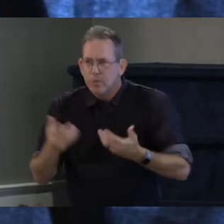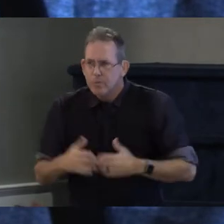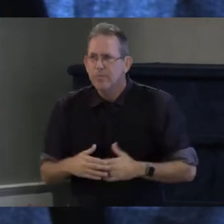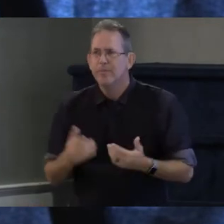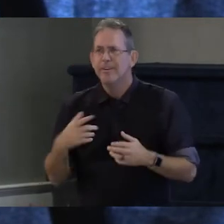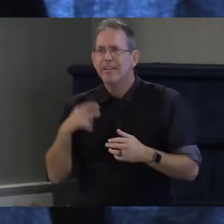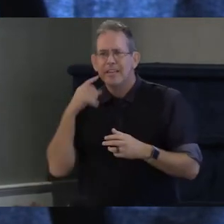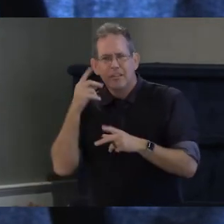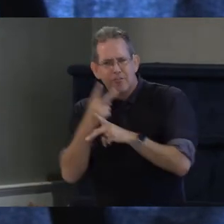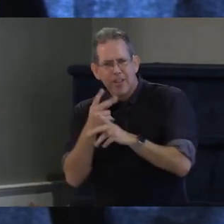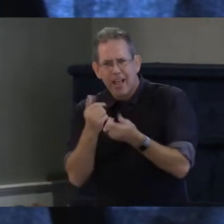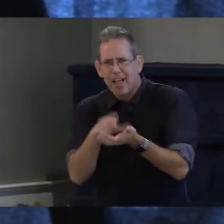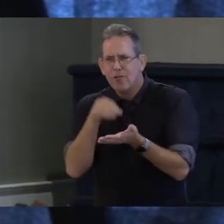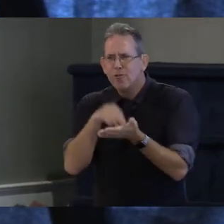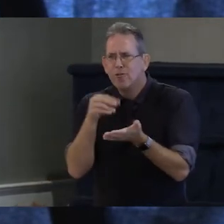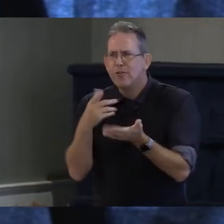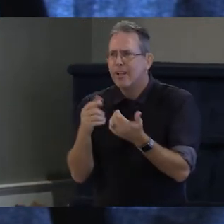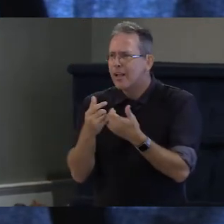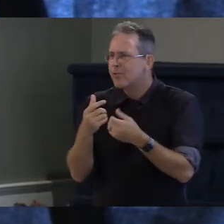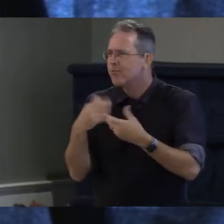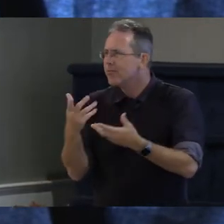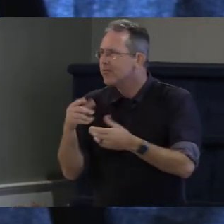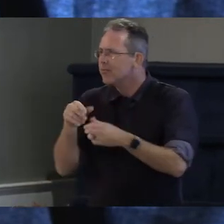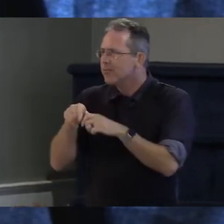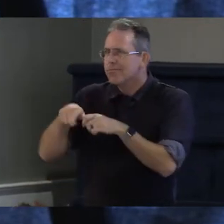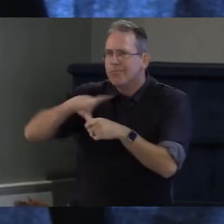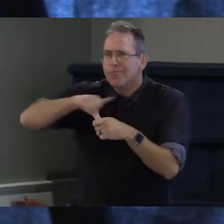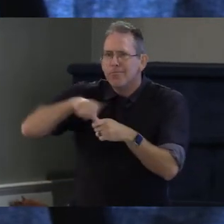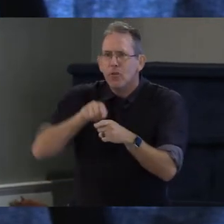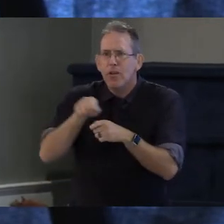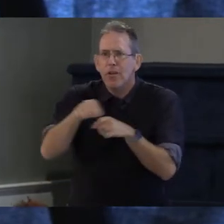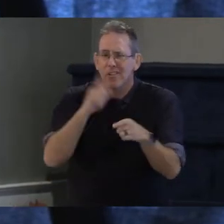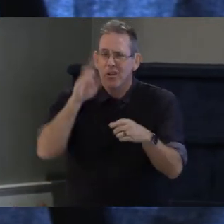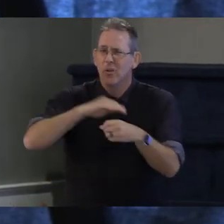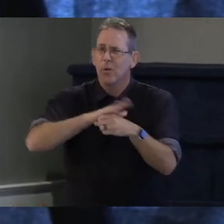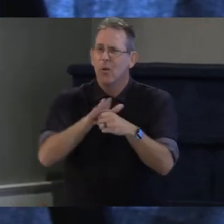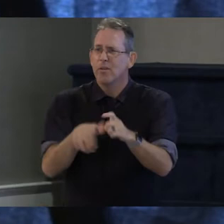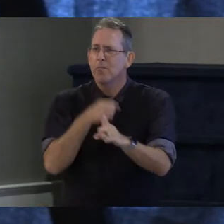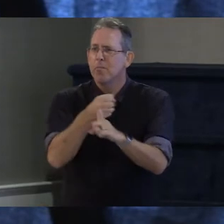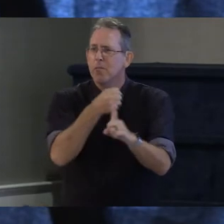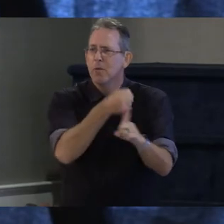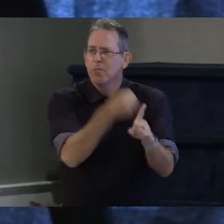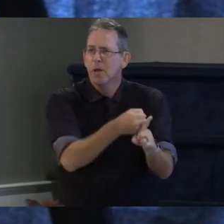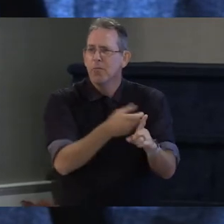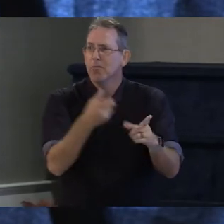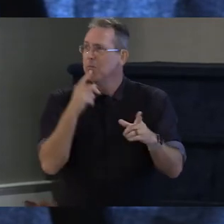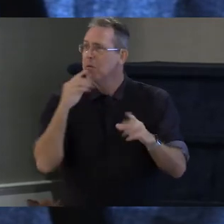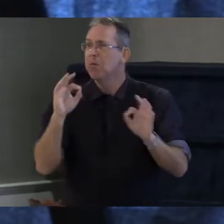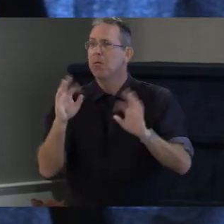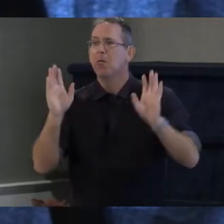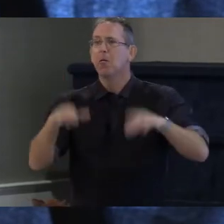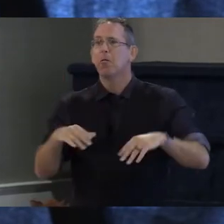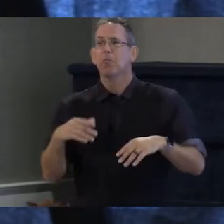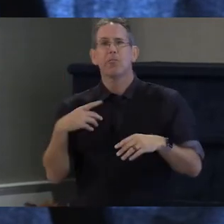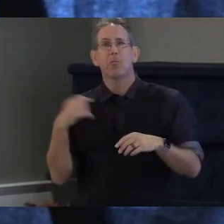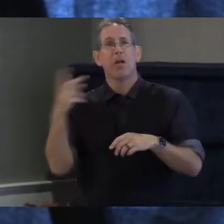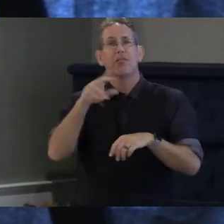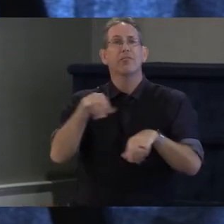lessons that we've learned from the pandemic we don't have to do things the same way that we've done them work is transforming